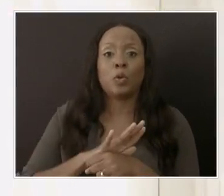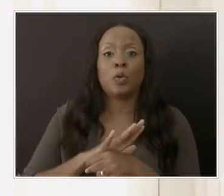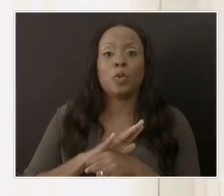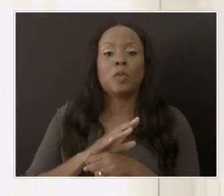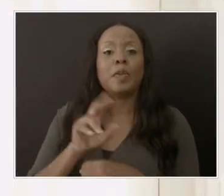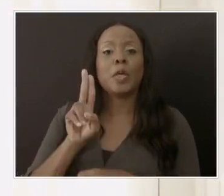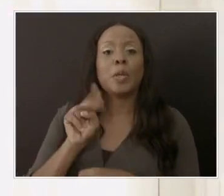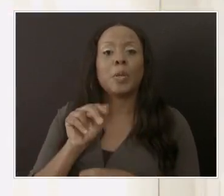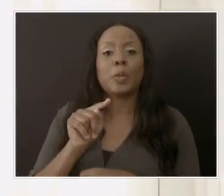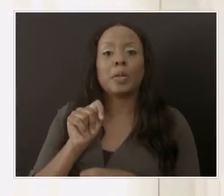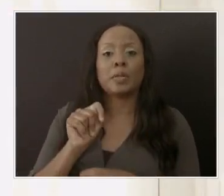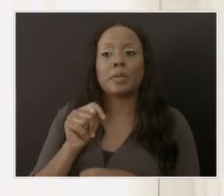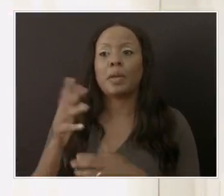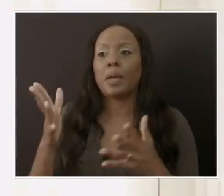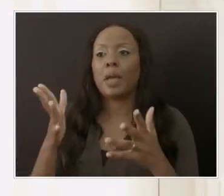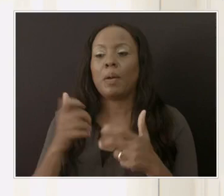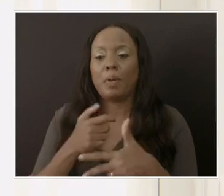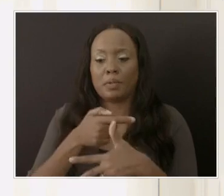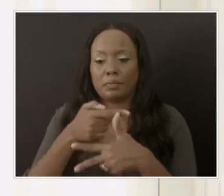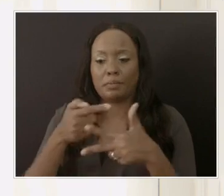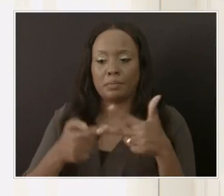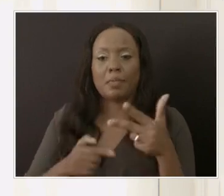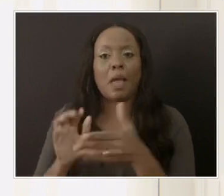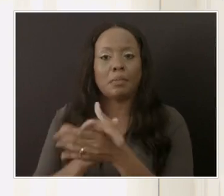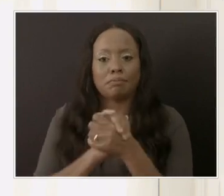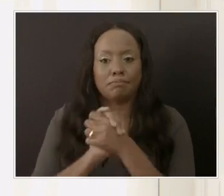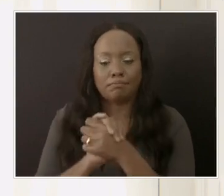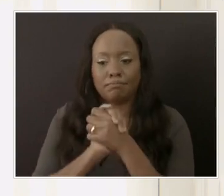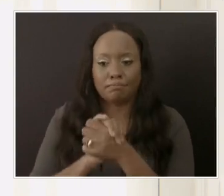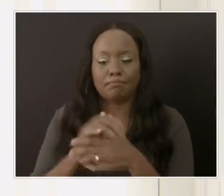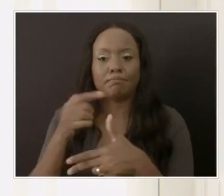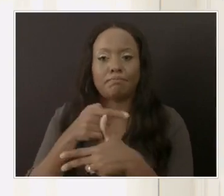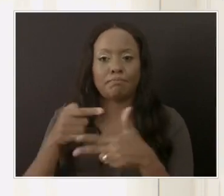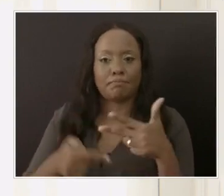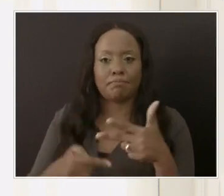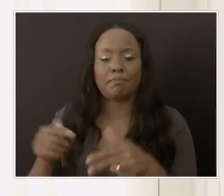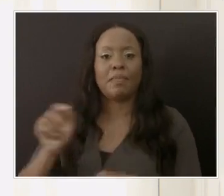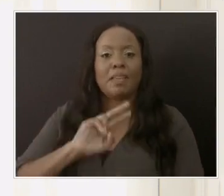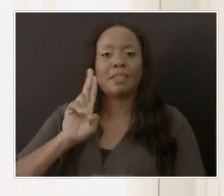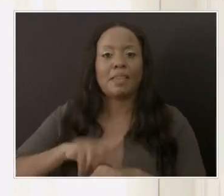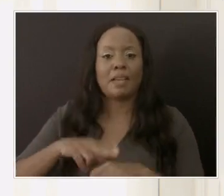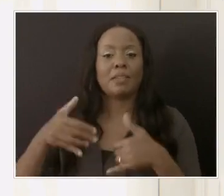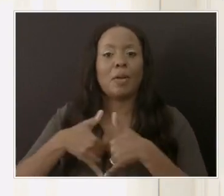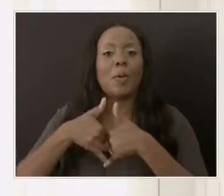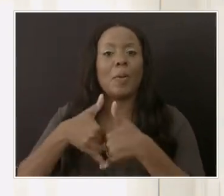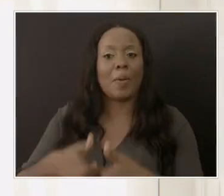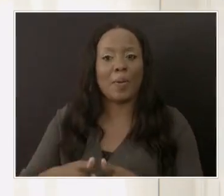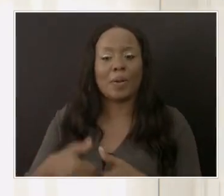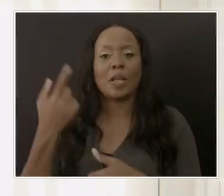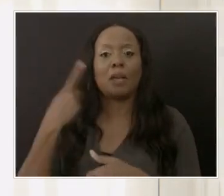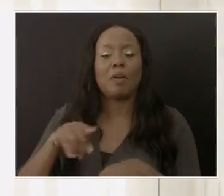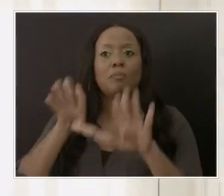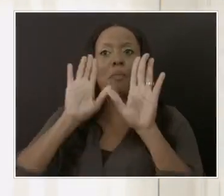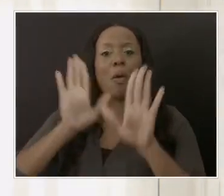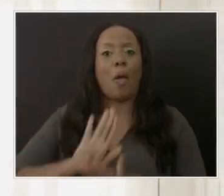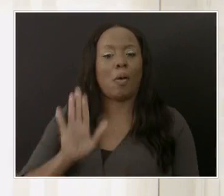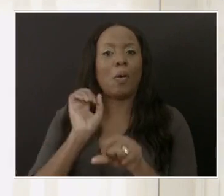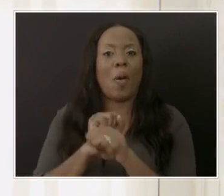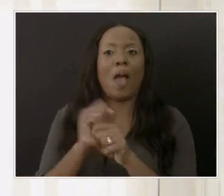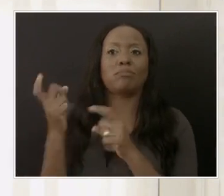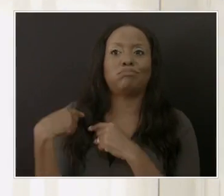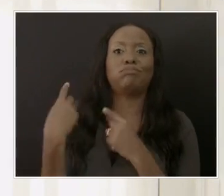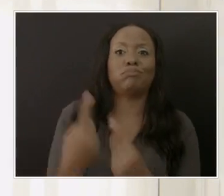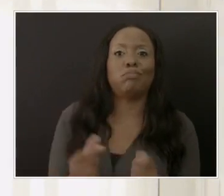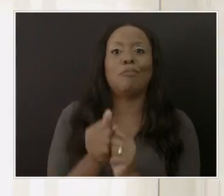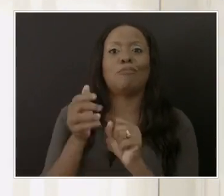outset congratulate all three of them on their national awards for the outstanding work which they have been doing